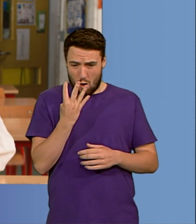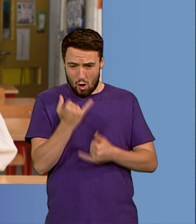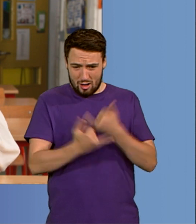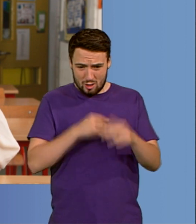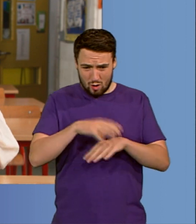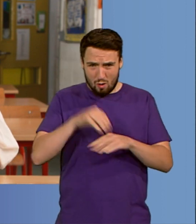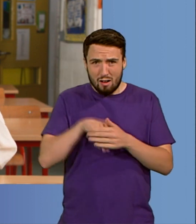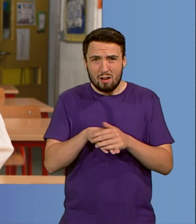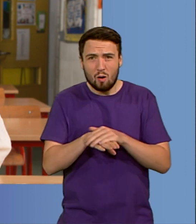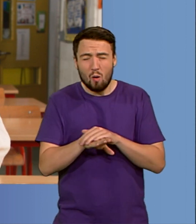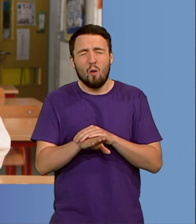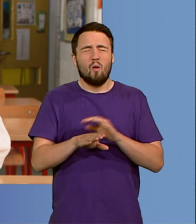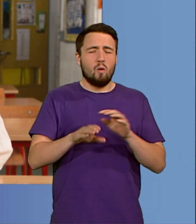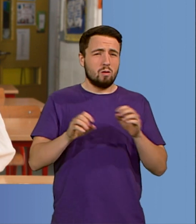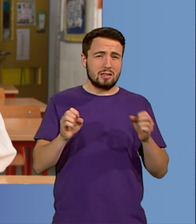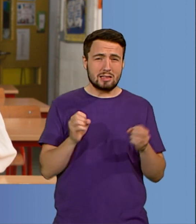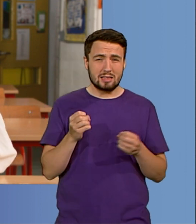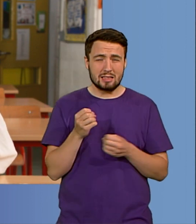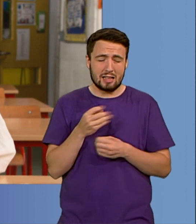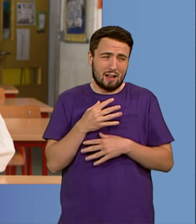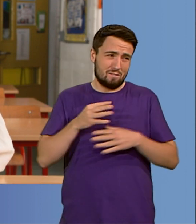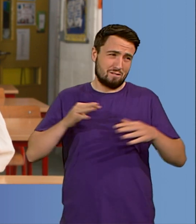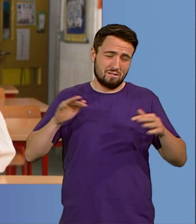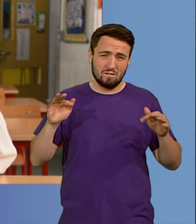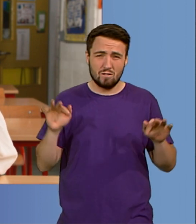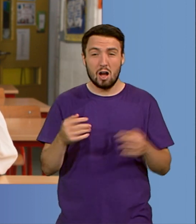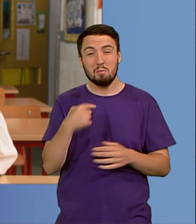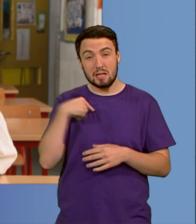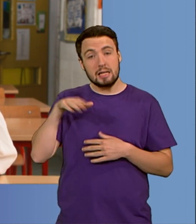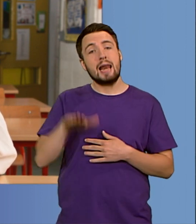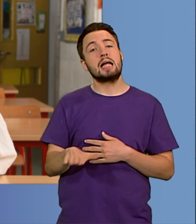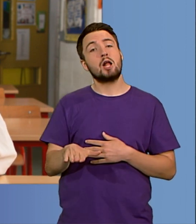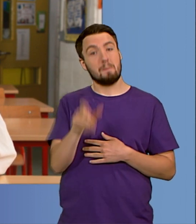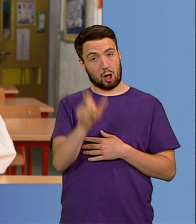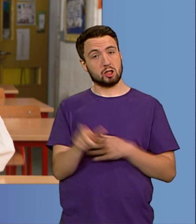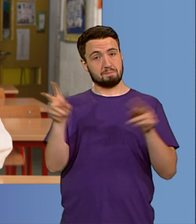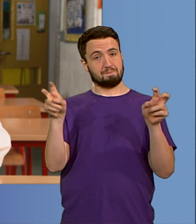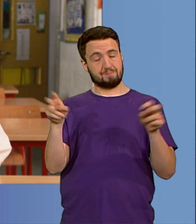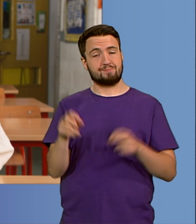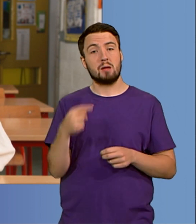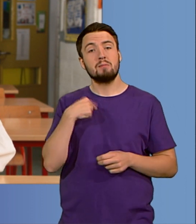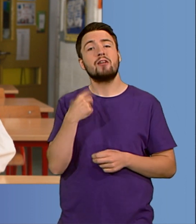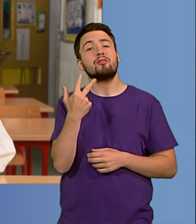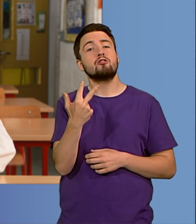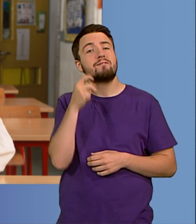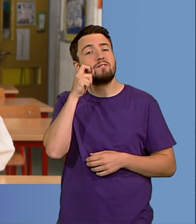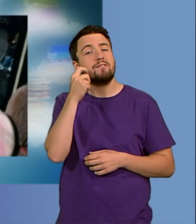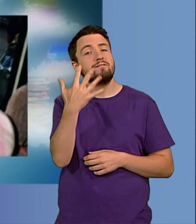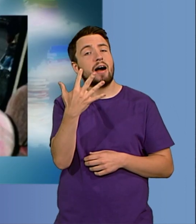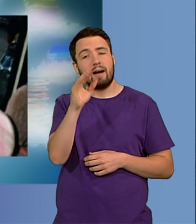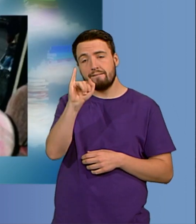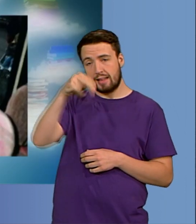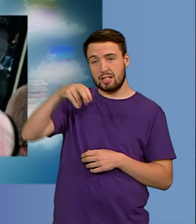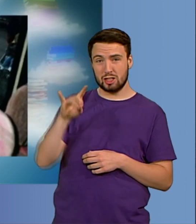I am a little person. I stand at the height of three feet five inches tall and for my whole life I have been